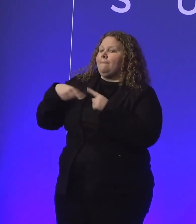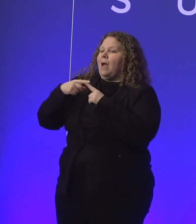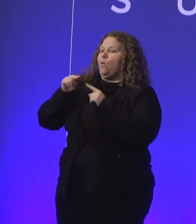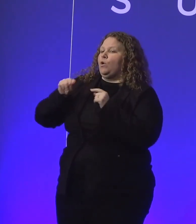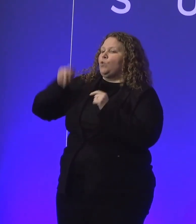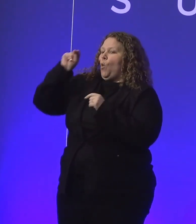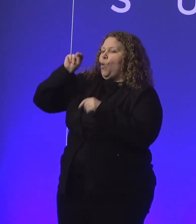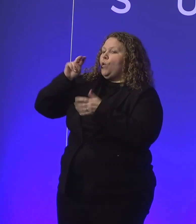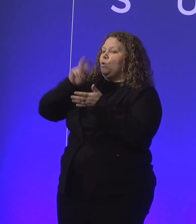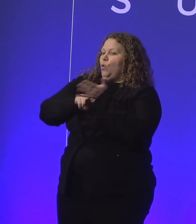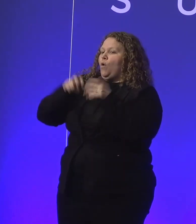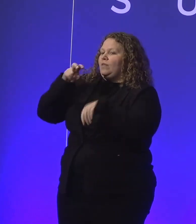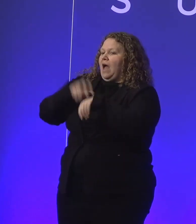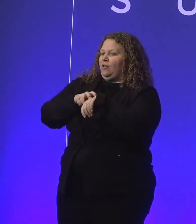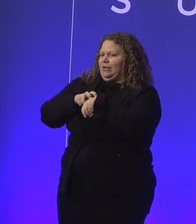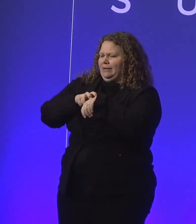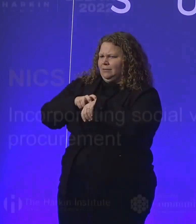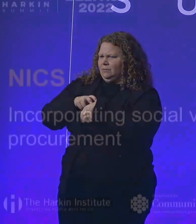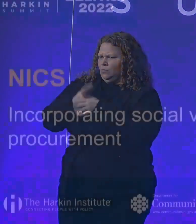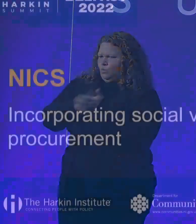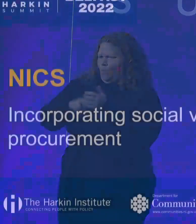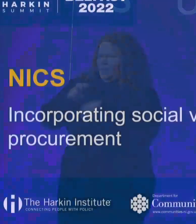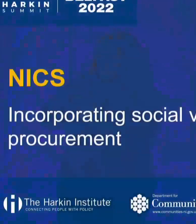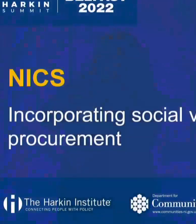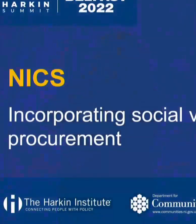that one. See you then. Thank you.